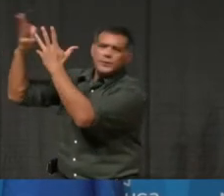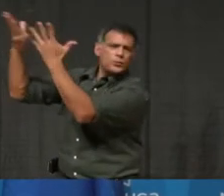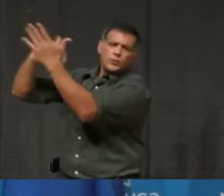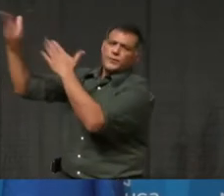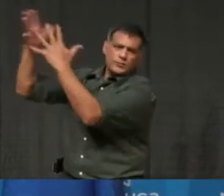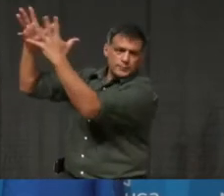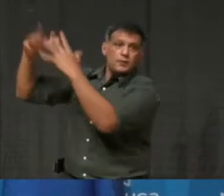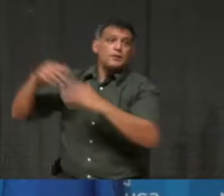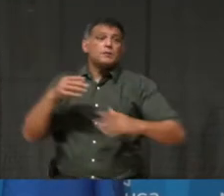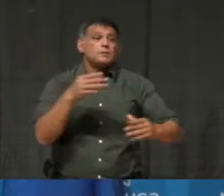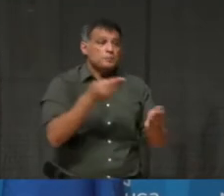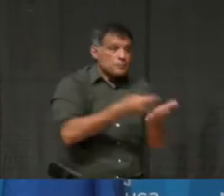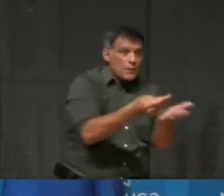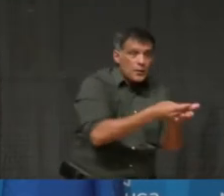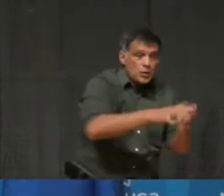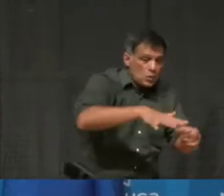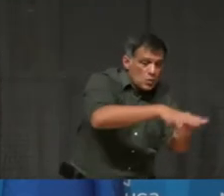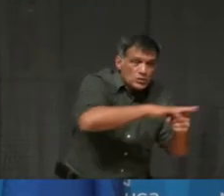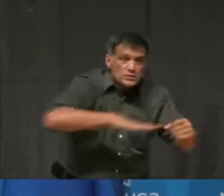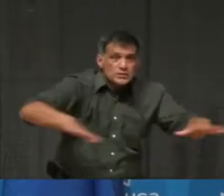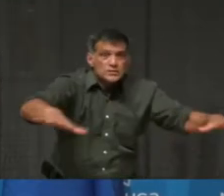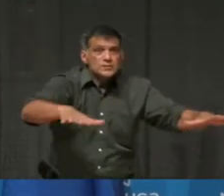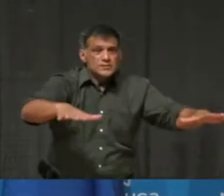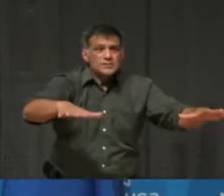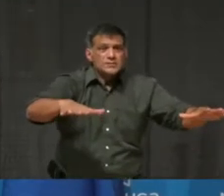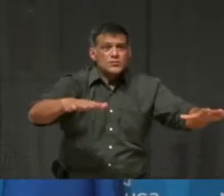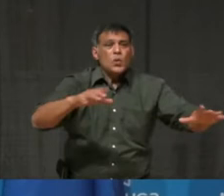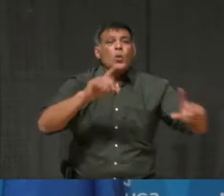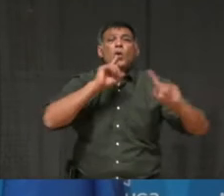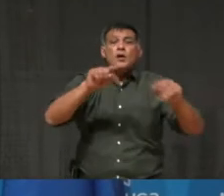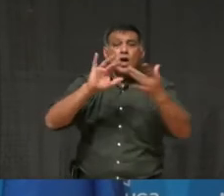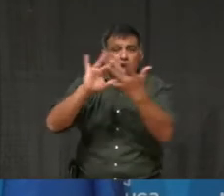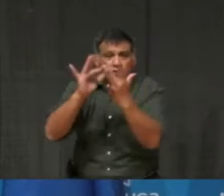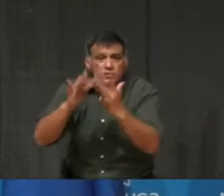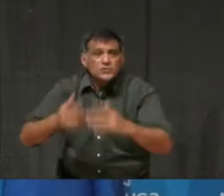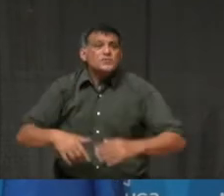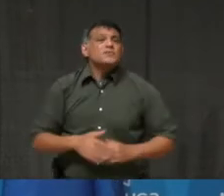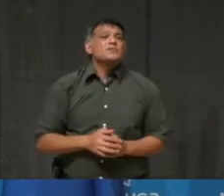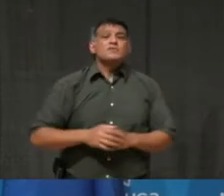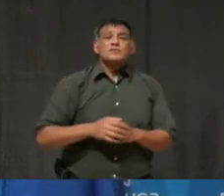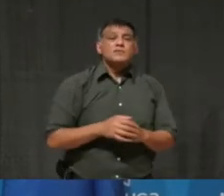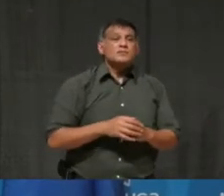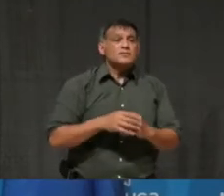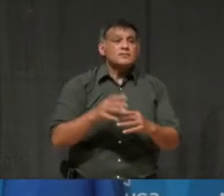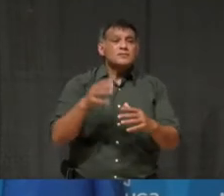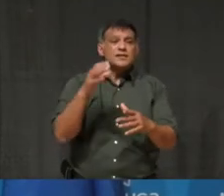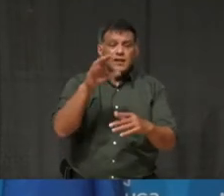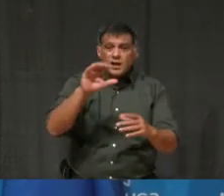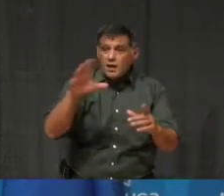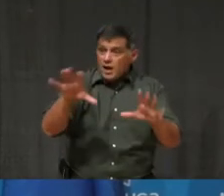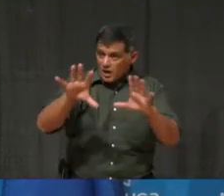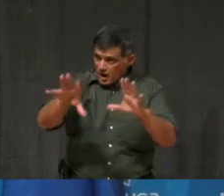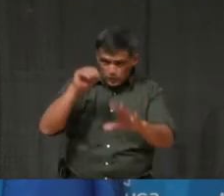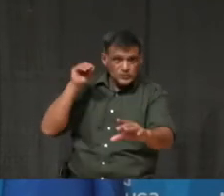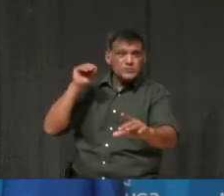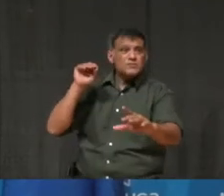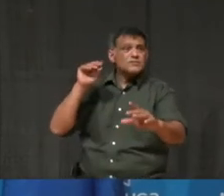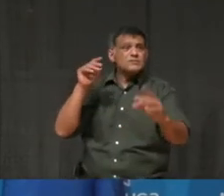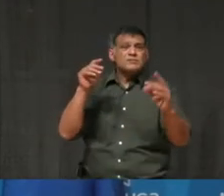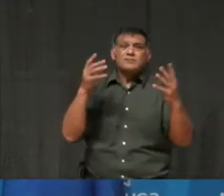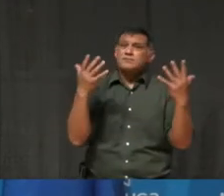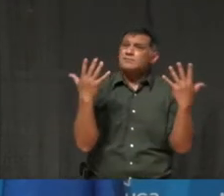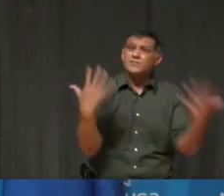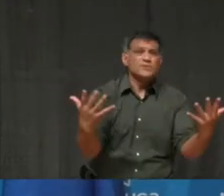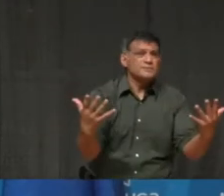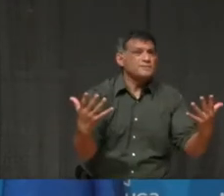order online for takeout, do whatever you can to help our businesses. And I'd like to say that we're part of